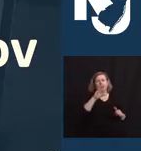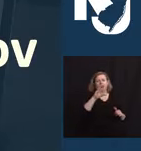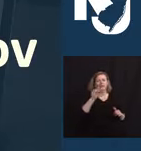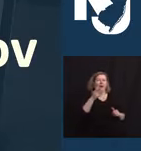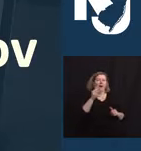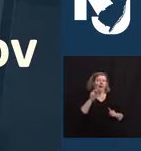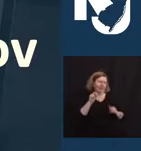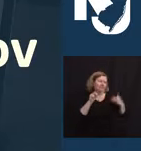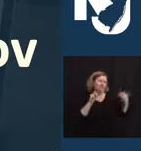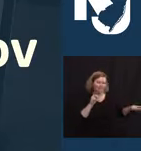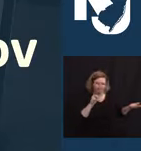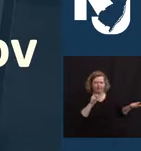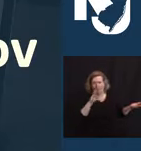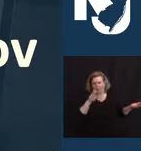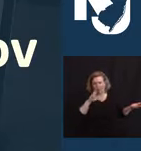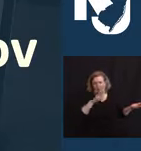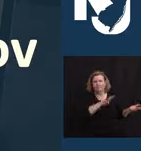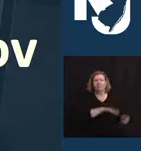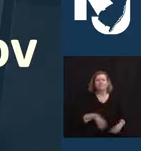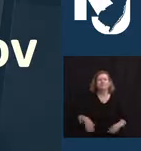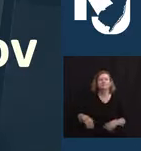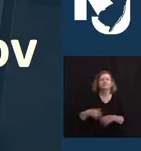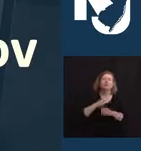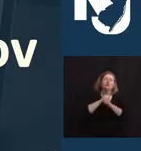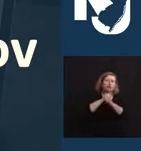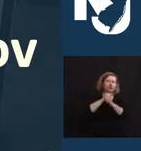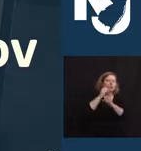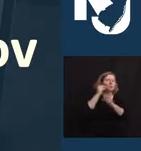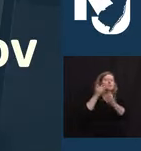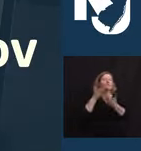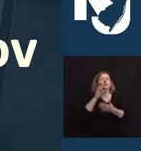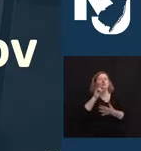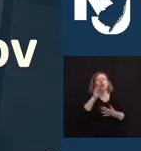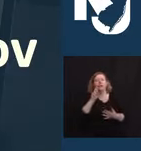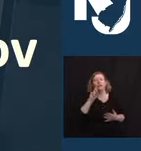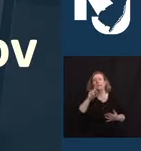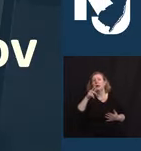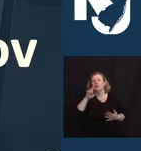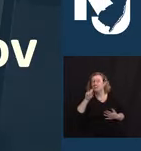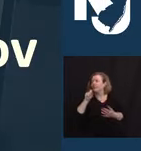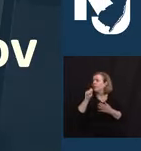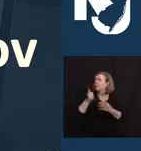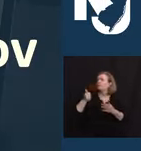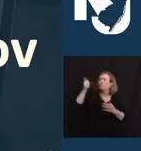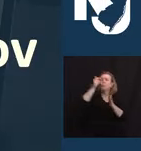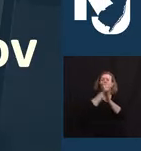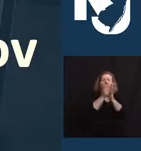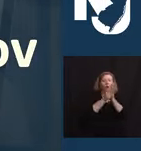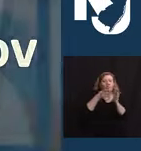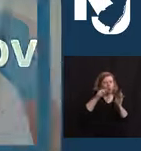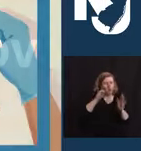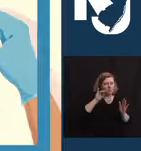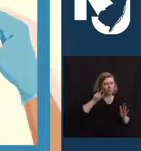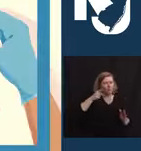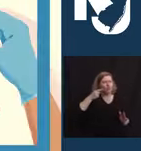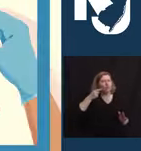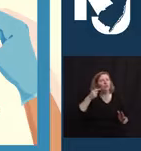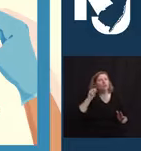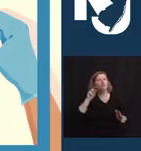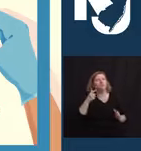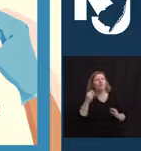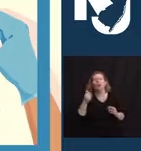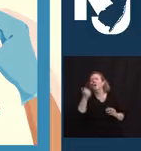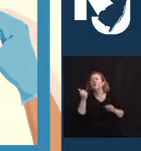Preparedness, Paramount Guard, Chief Counsel, and a cast of thousands. Today is a big day for our vaccination efforts.